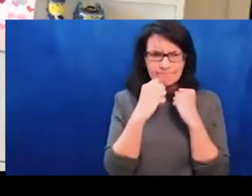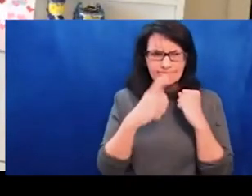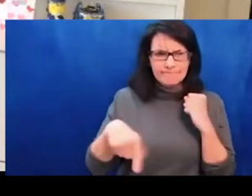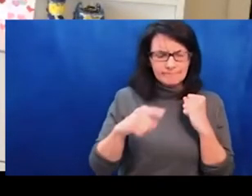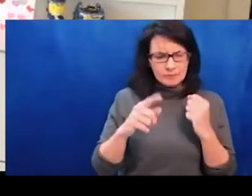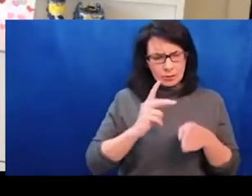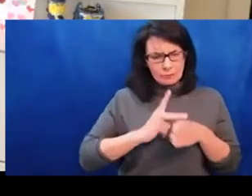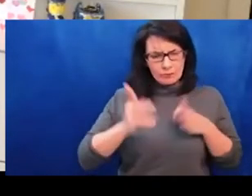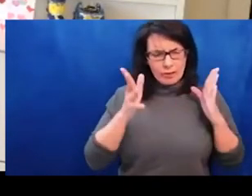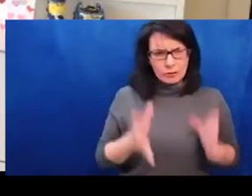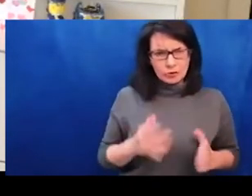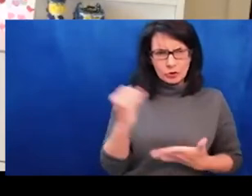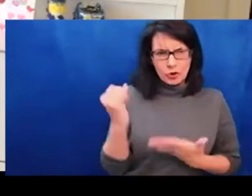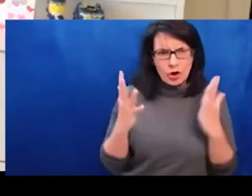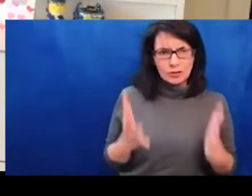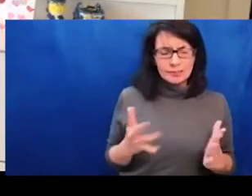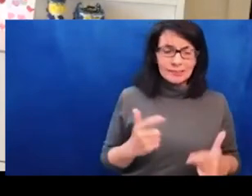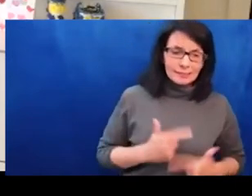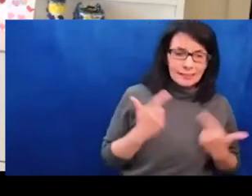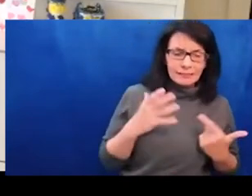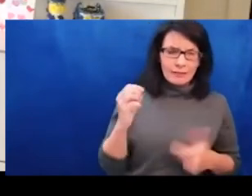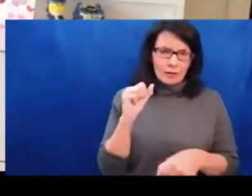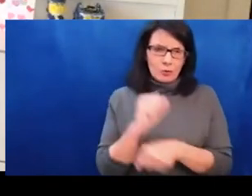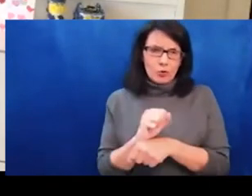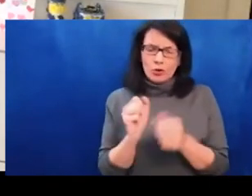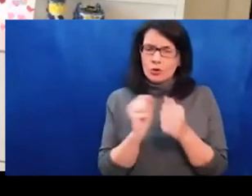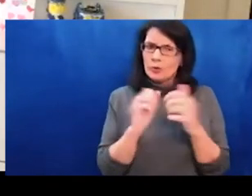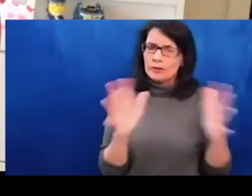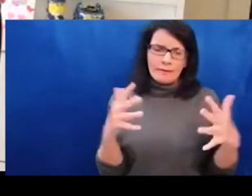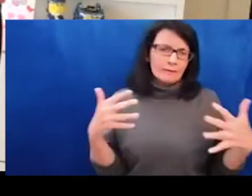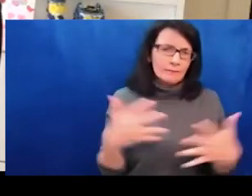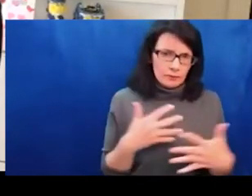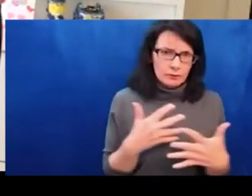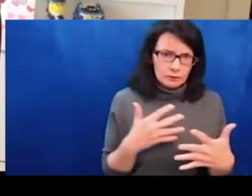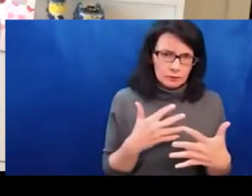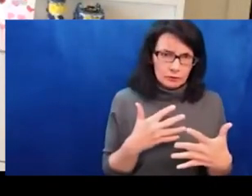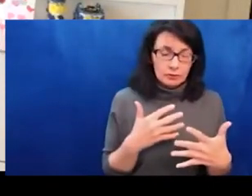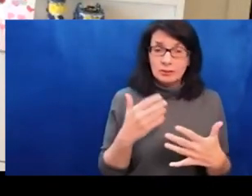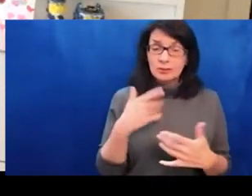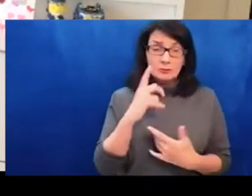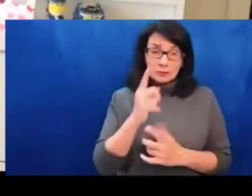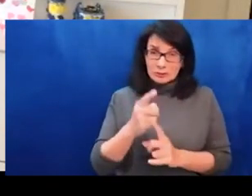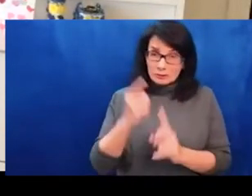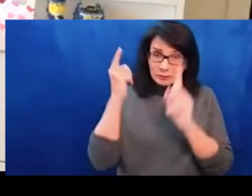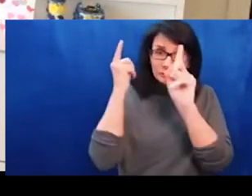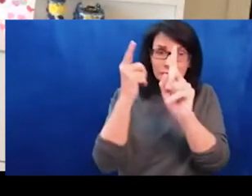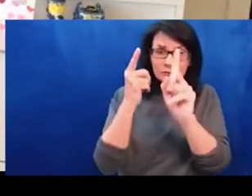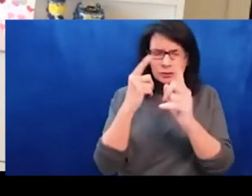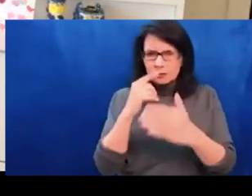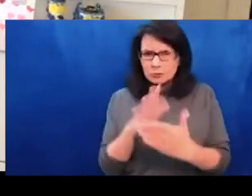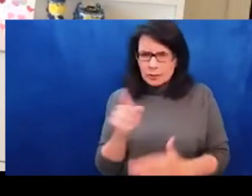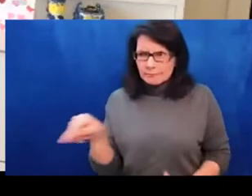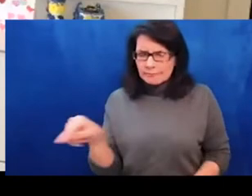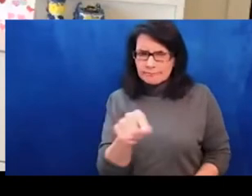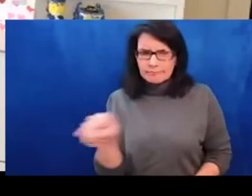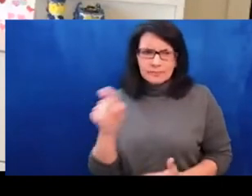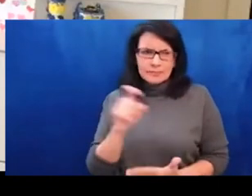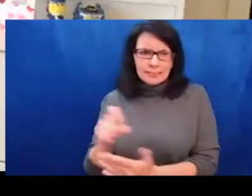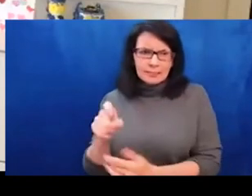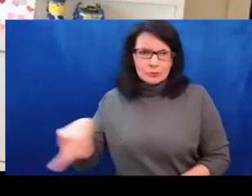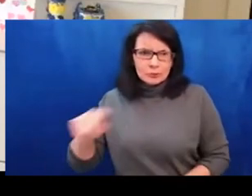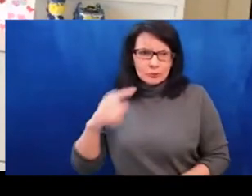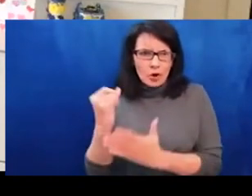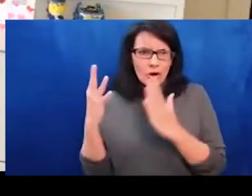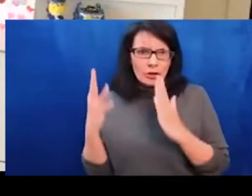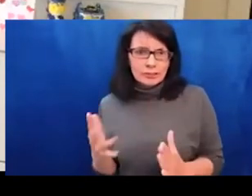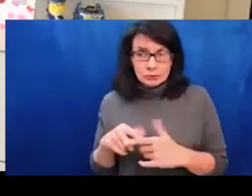As Dia noted, I am the Washington director for PEN America, which is the literary and free expression organization that stands at the intersection of literature